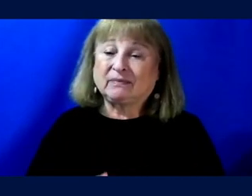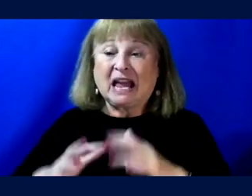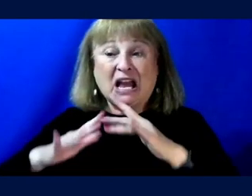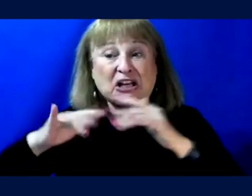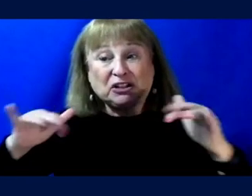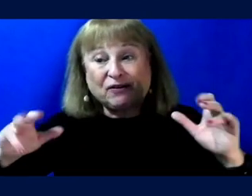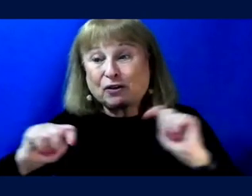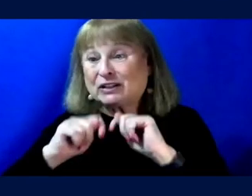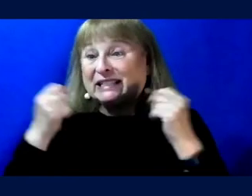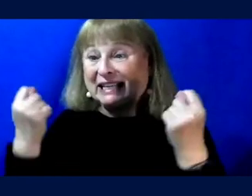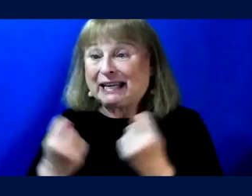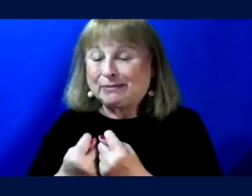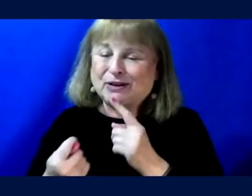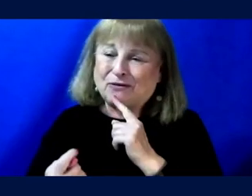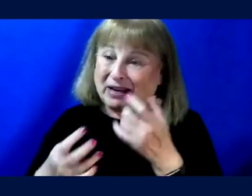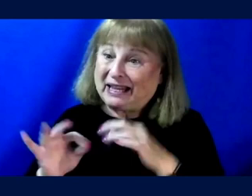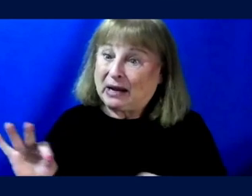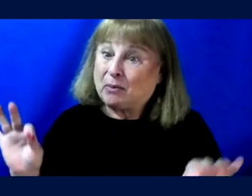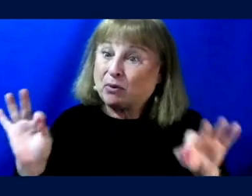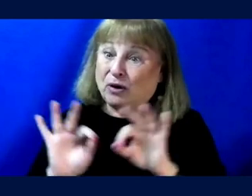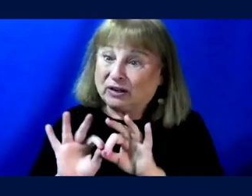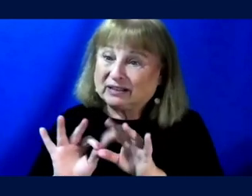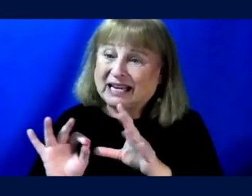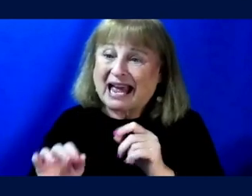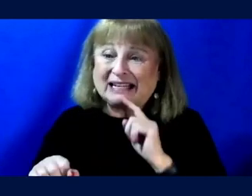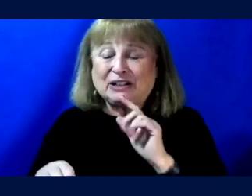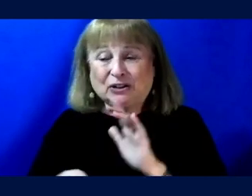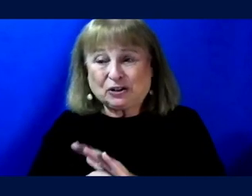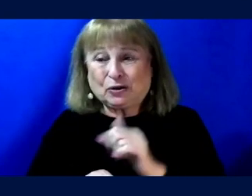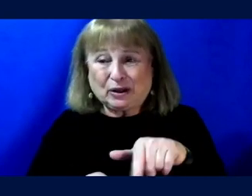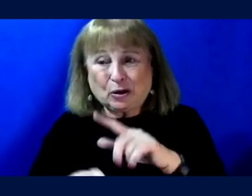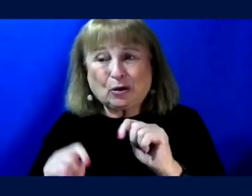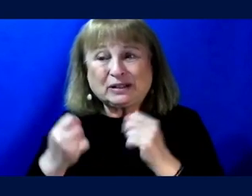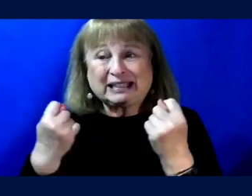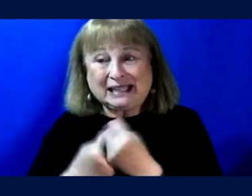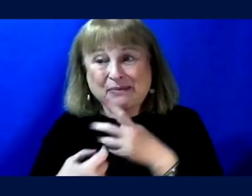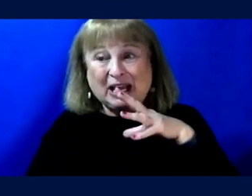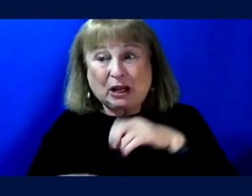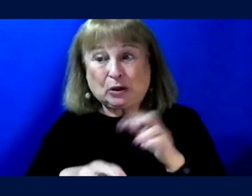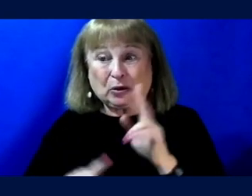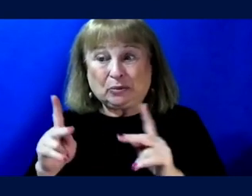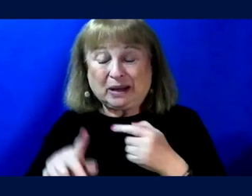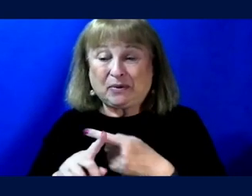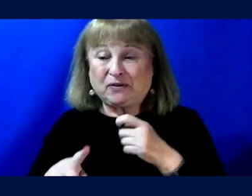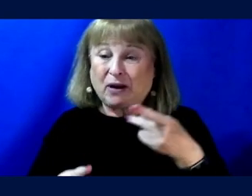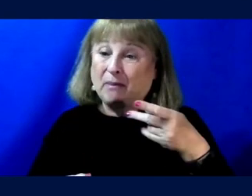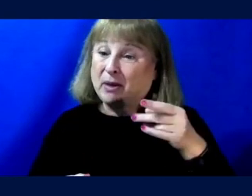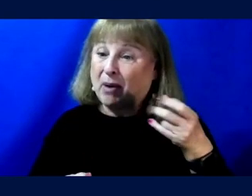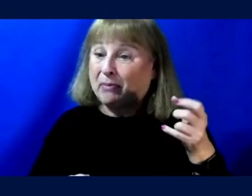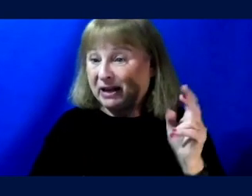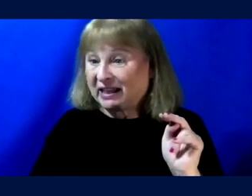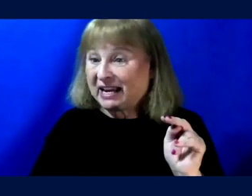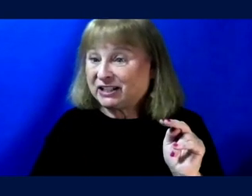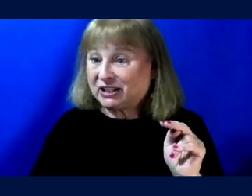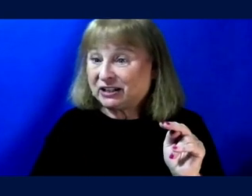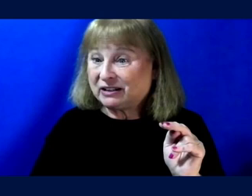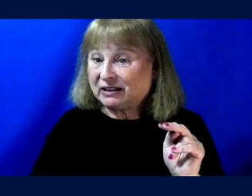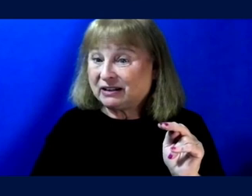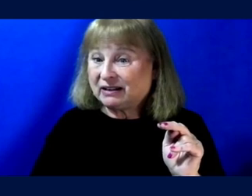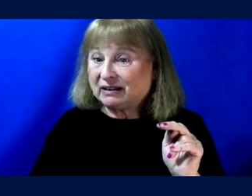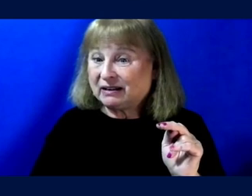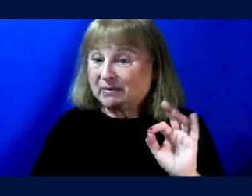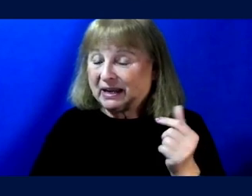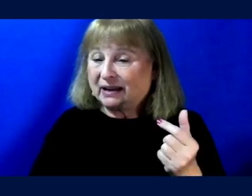teams are really important and ensuring those teams include people from the populations that are